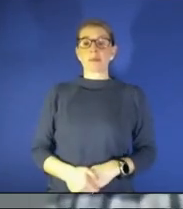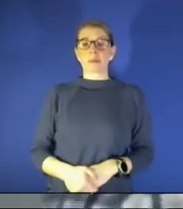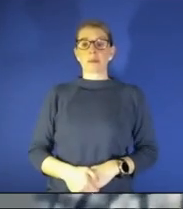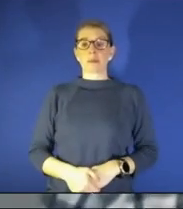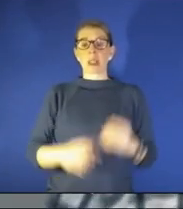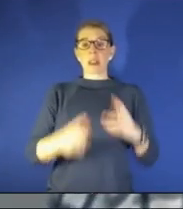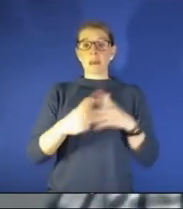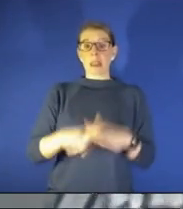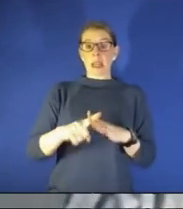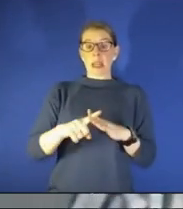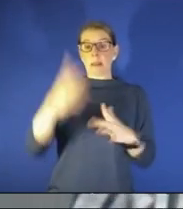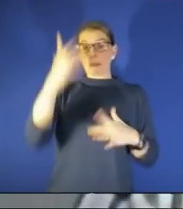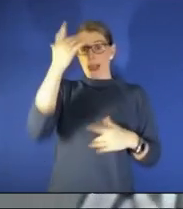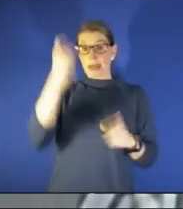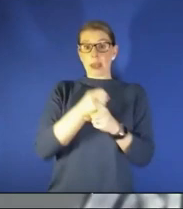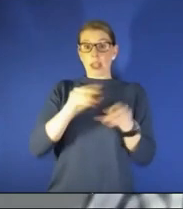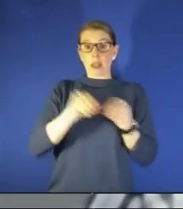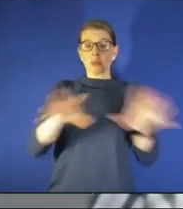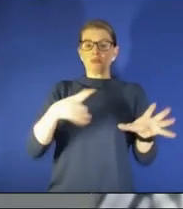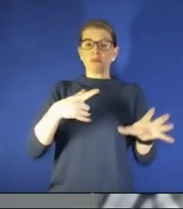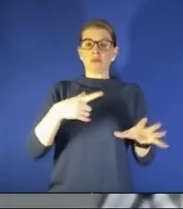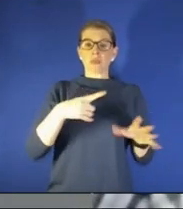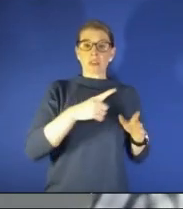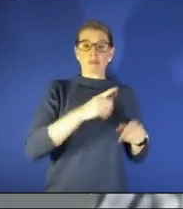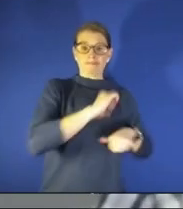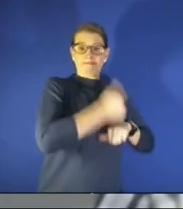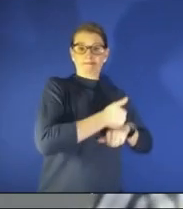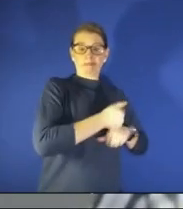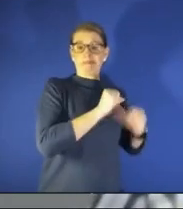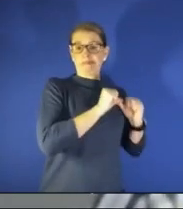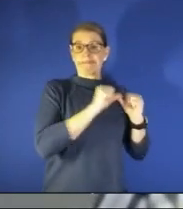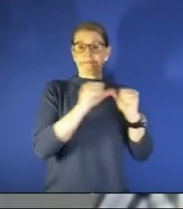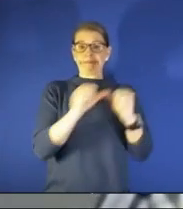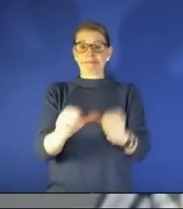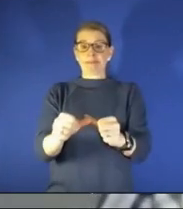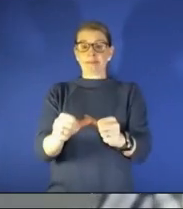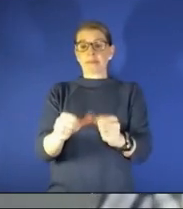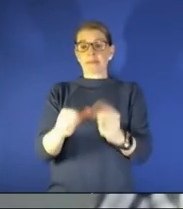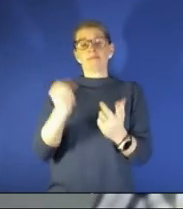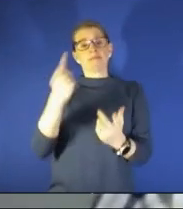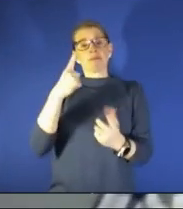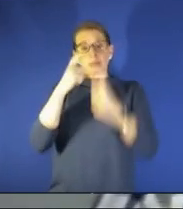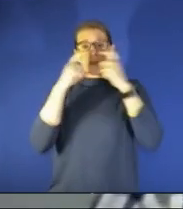we've continued uh throughout the end of it even though we asked for no longer required